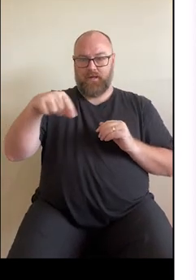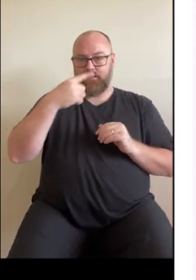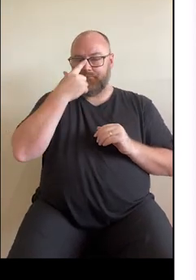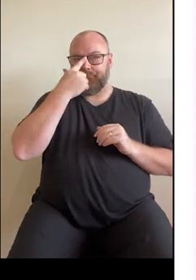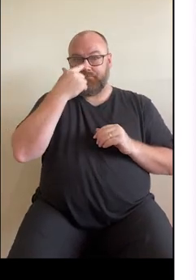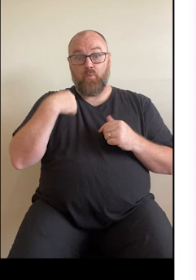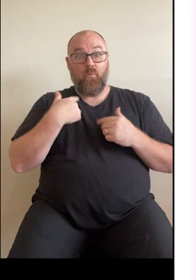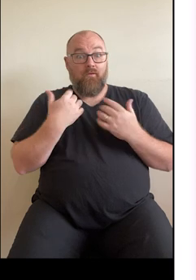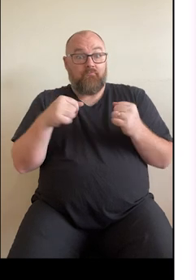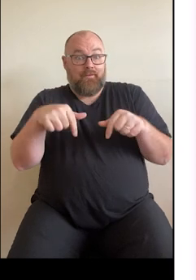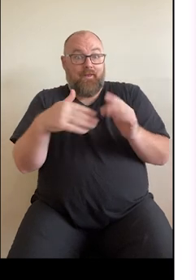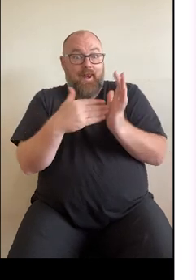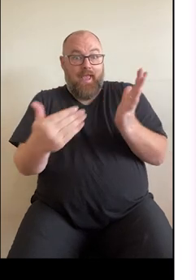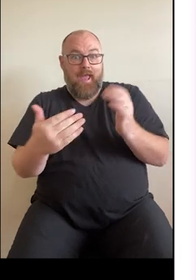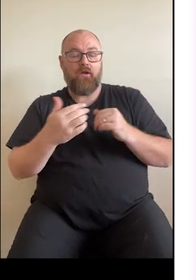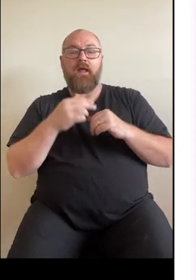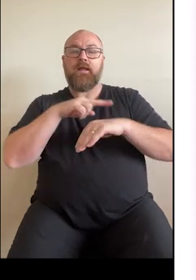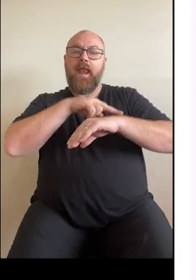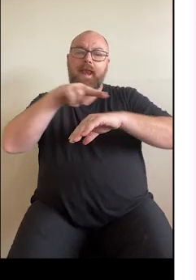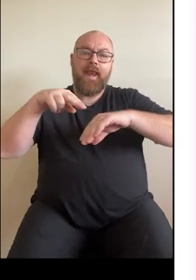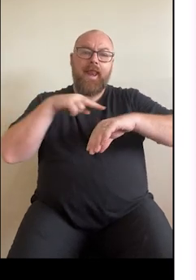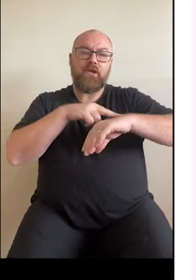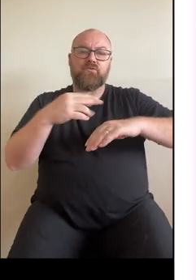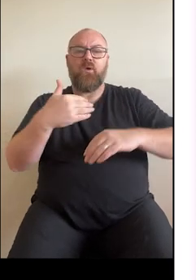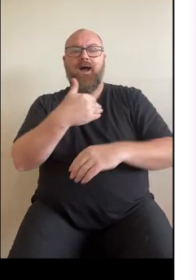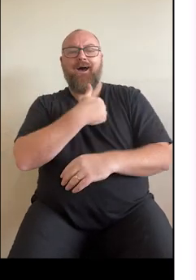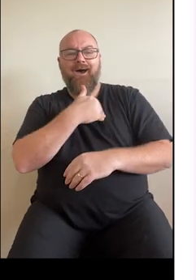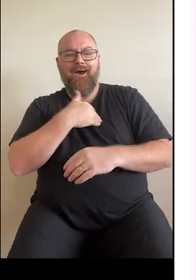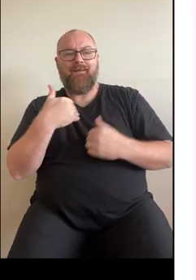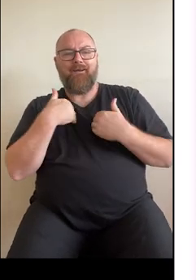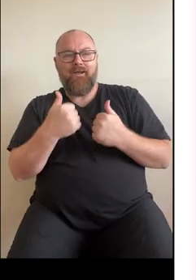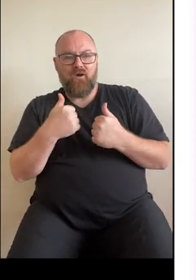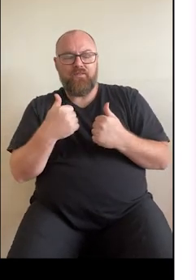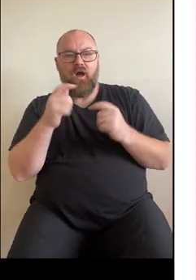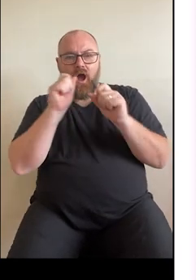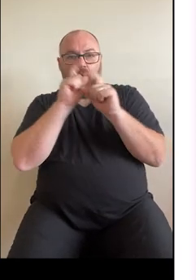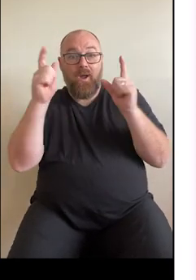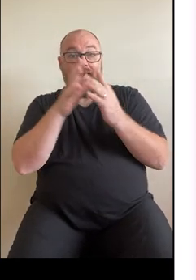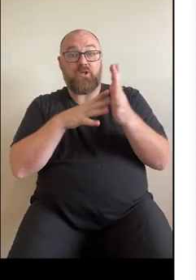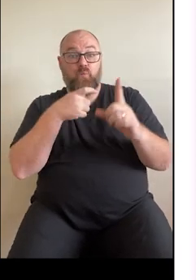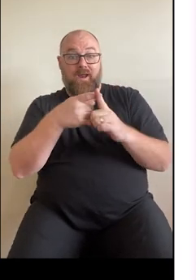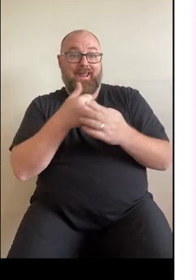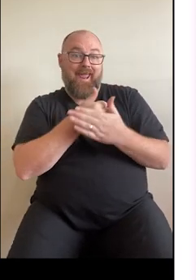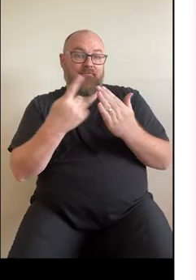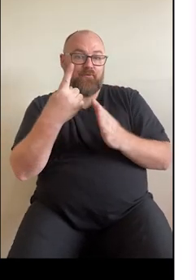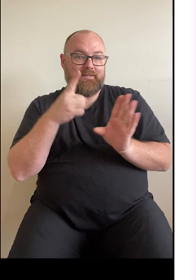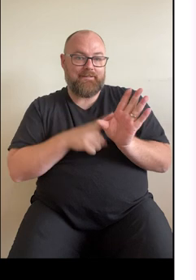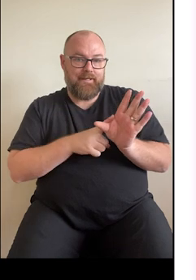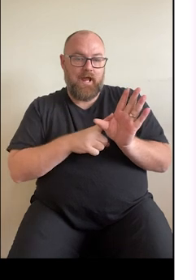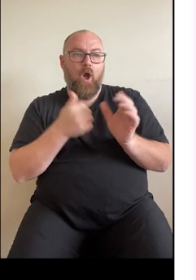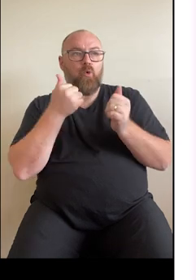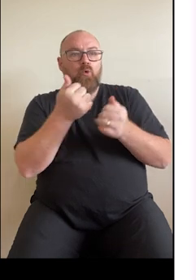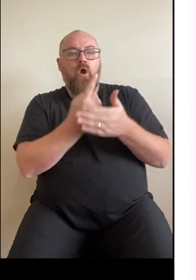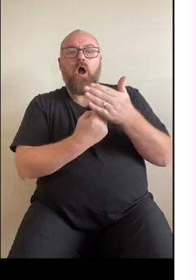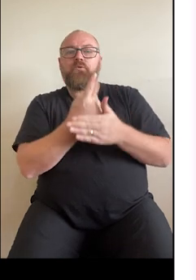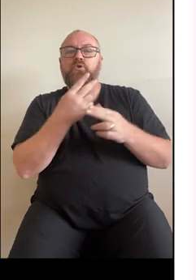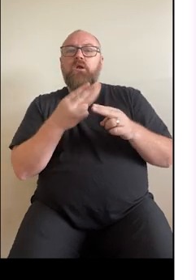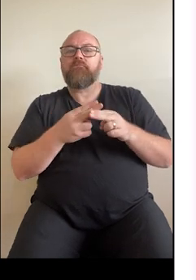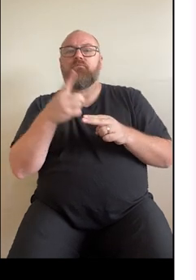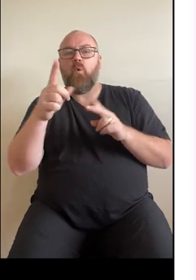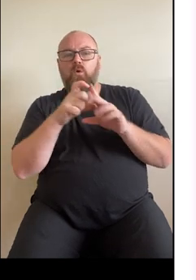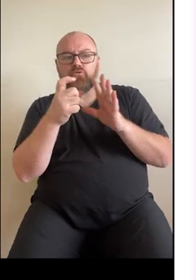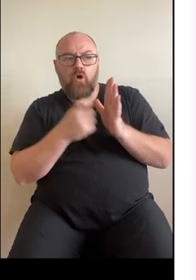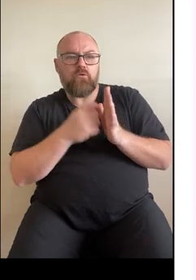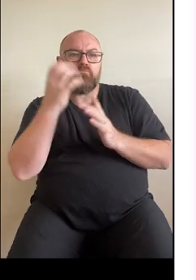Heart Week now. It is a national heart health awareness week held in the first week of May each year. It provides an opportunity for health professionals